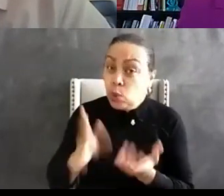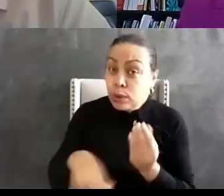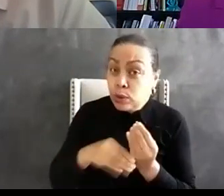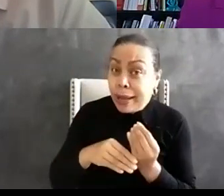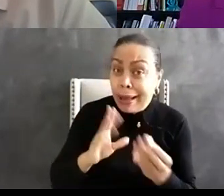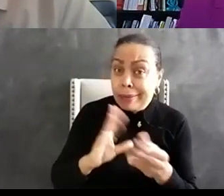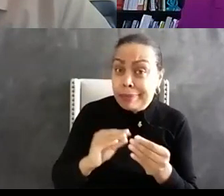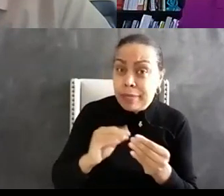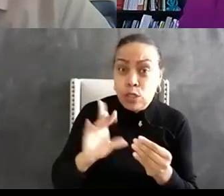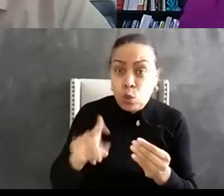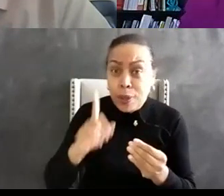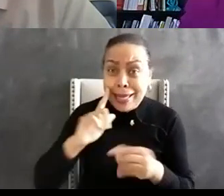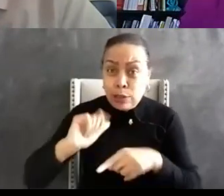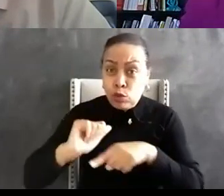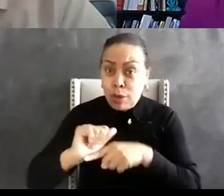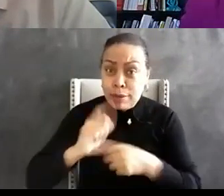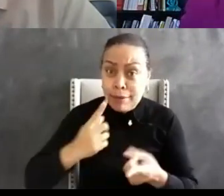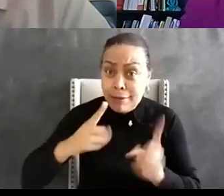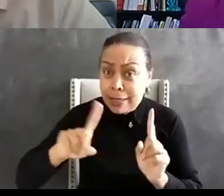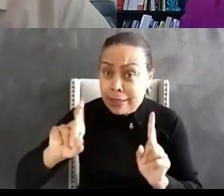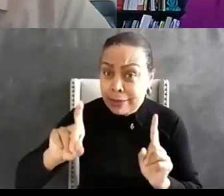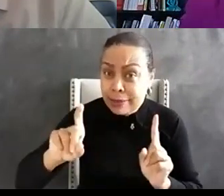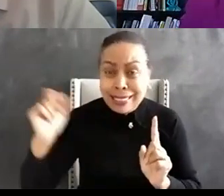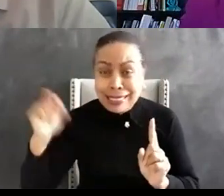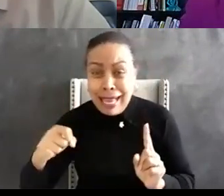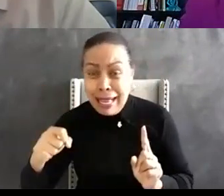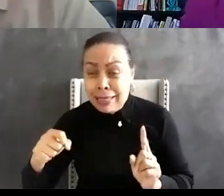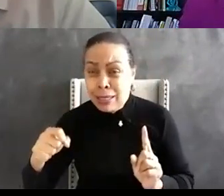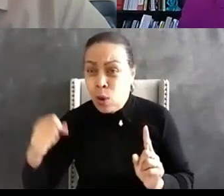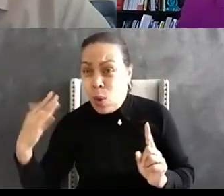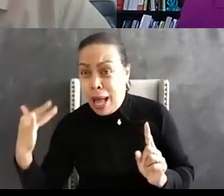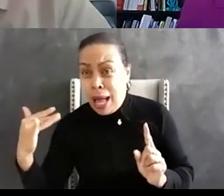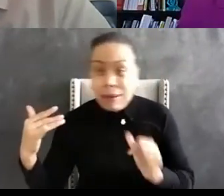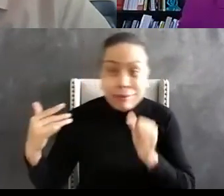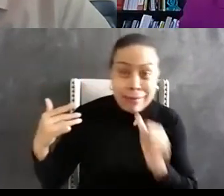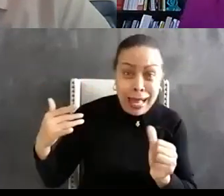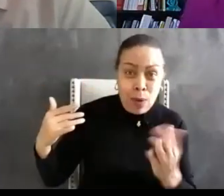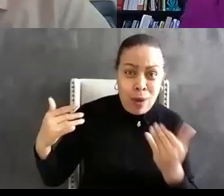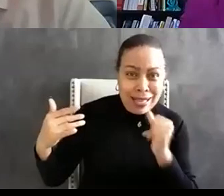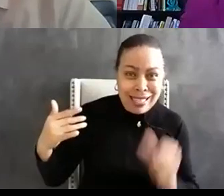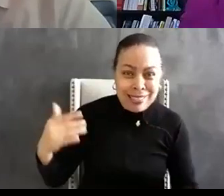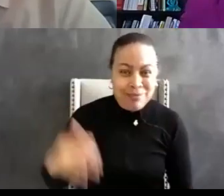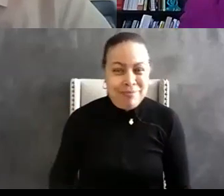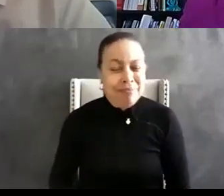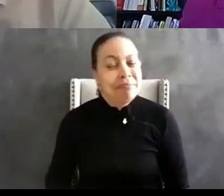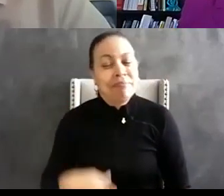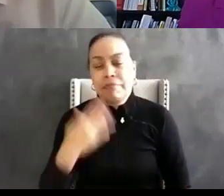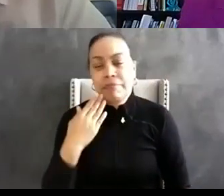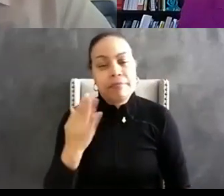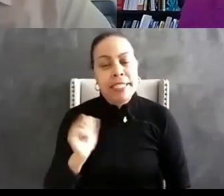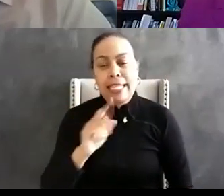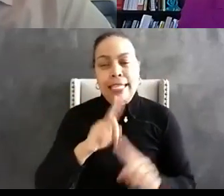think the training is effective uh if not why not and if so why so I don't know if I can answer the question though